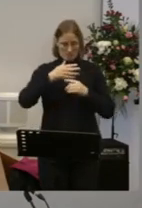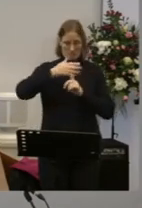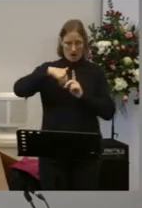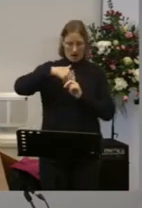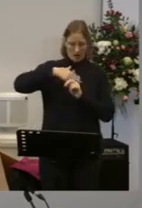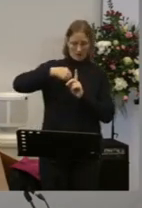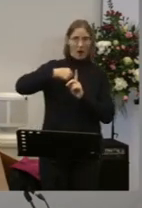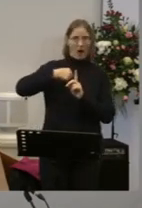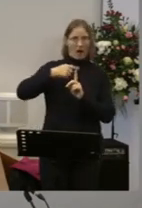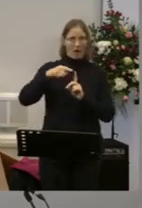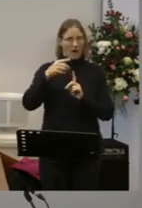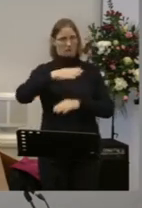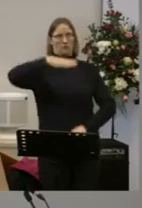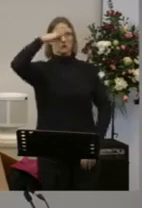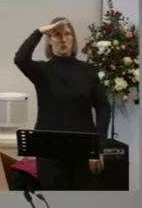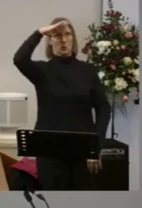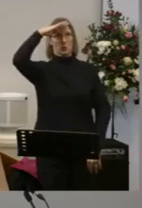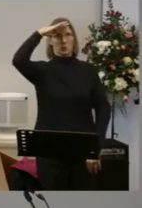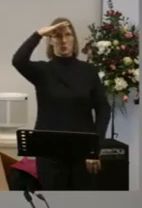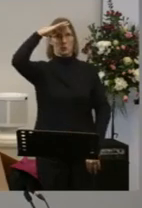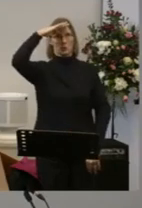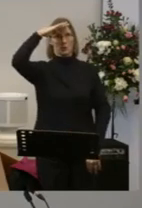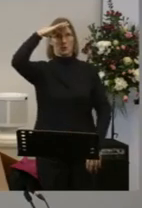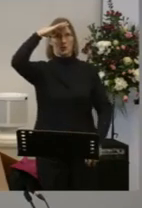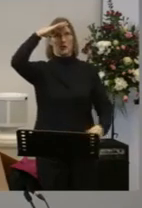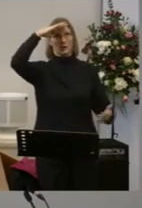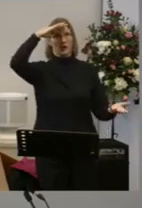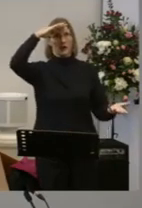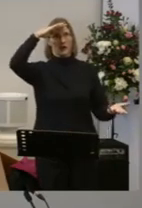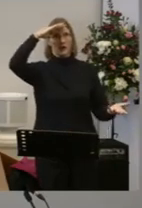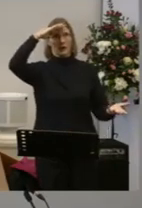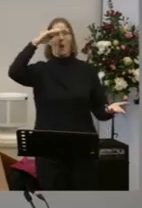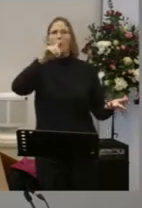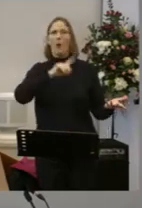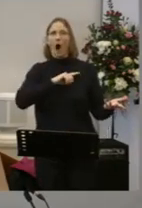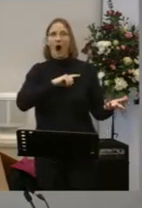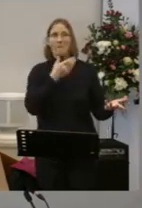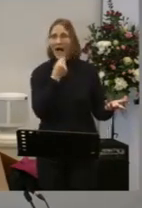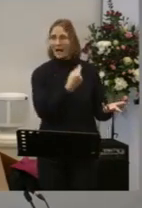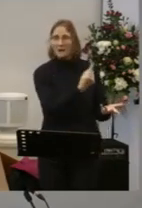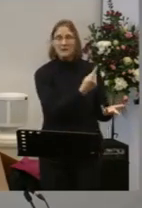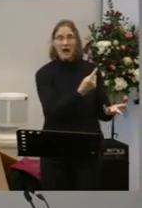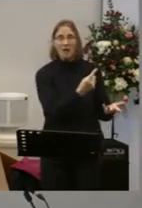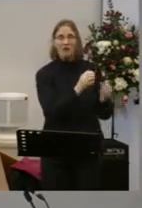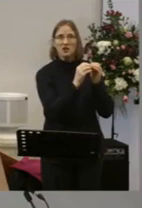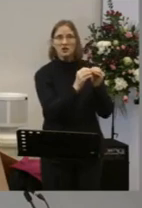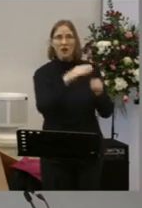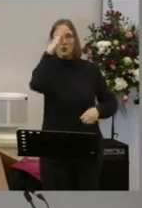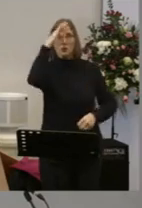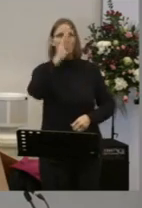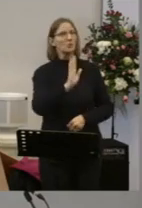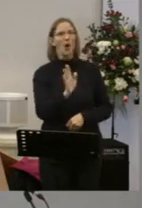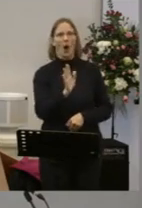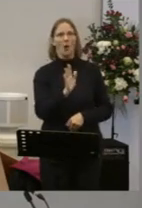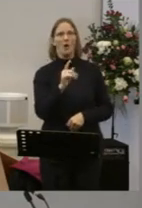The man? The things that he had done That had led to his arrest? They're saluting the